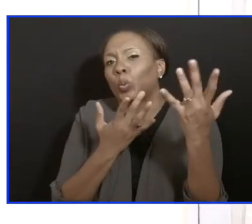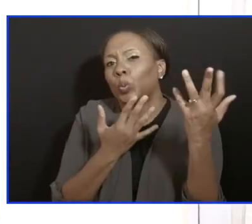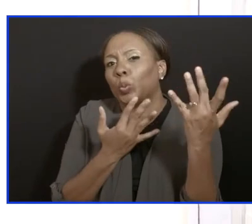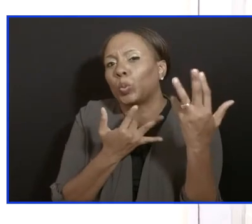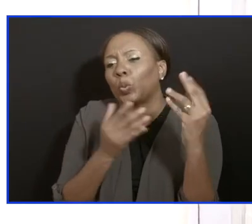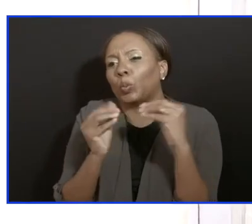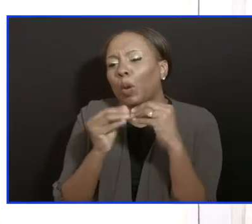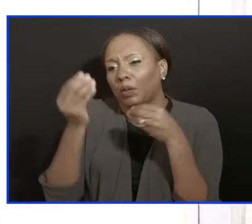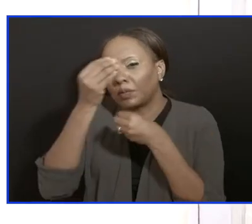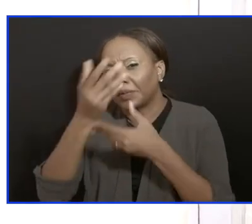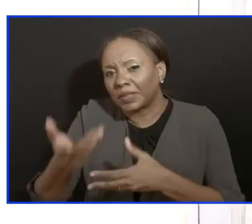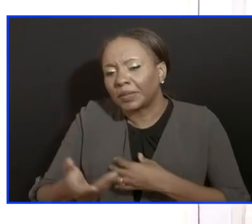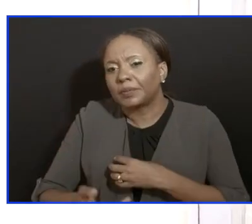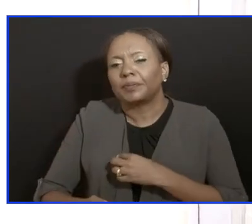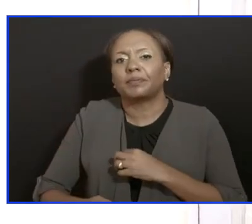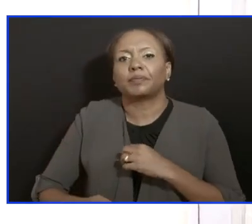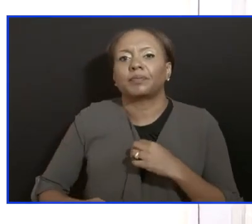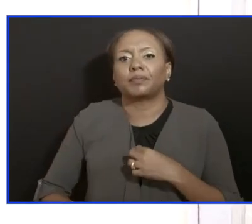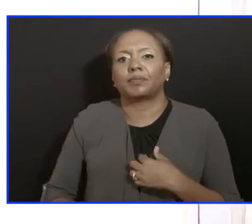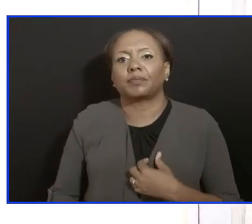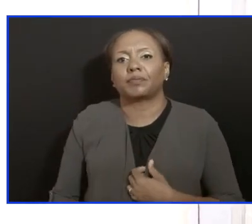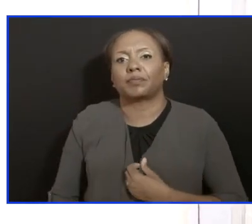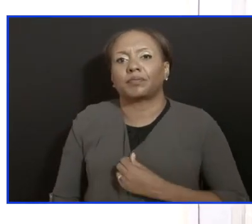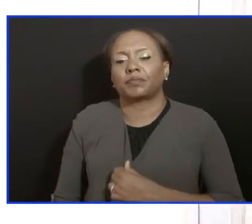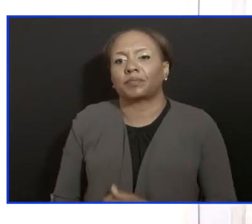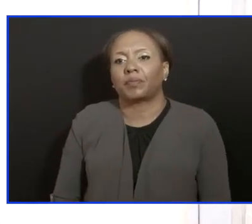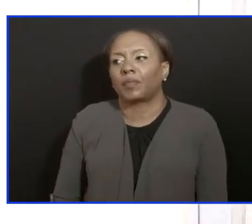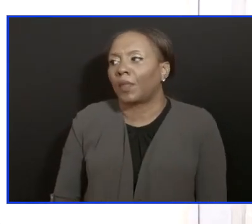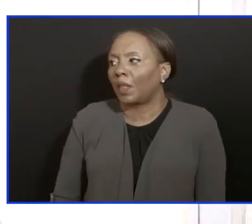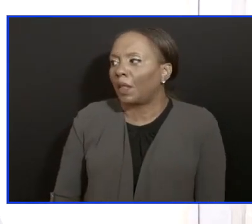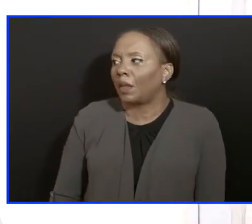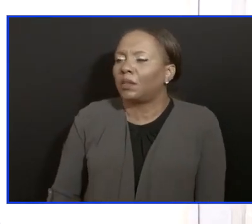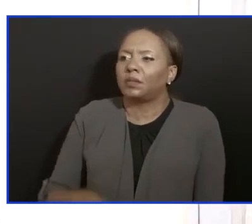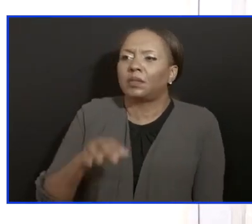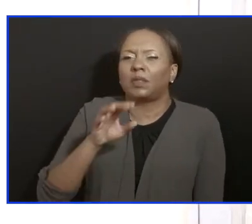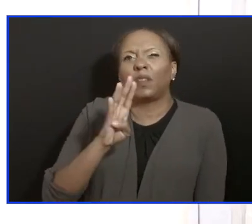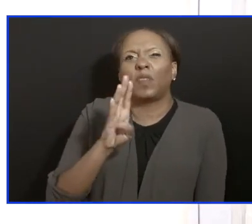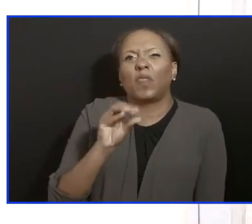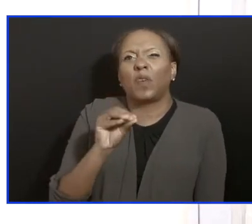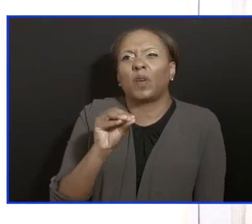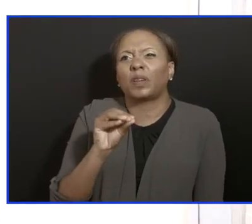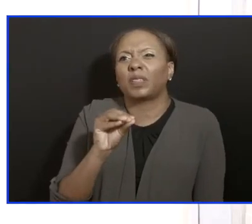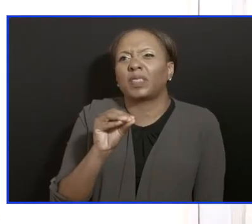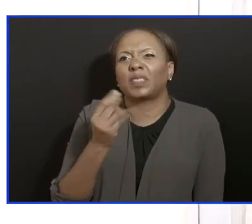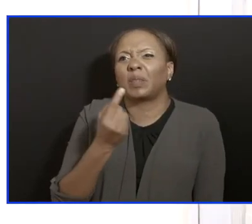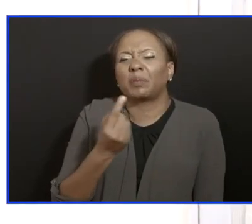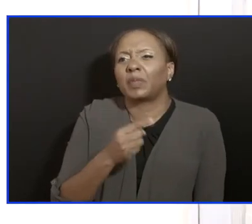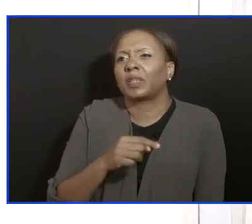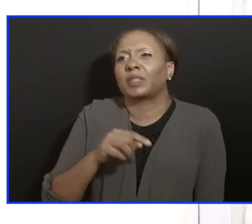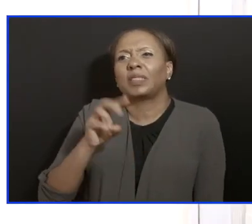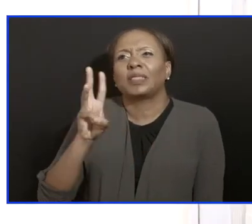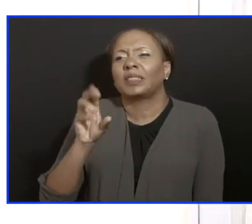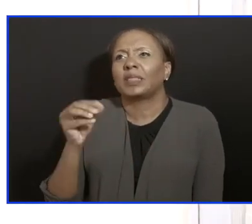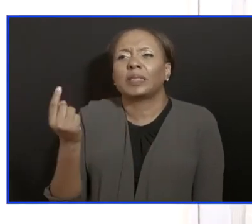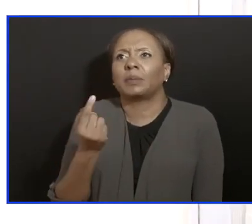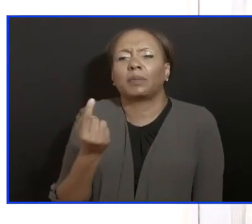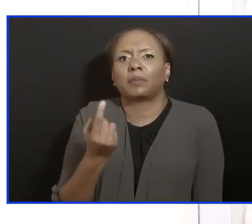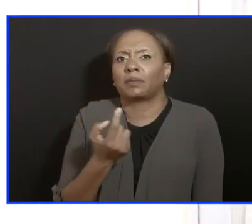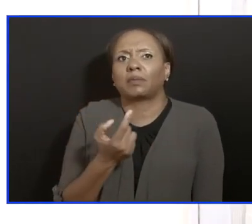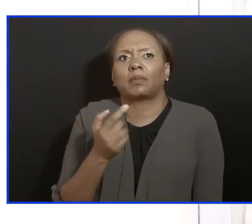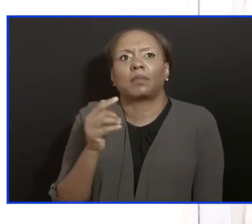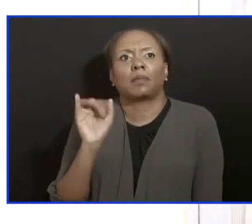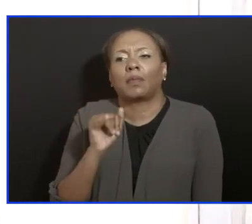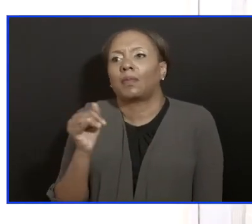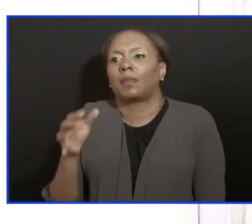but there's no doubt that the 40 something persons yesterday and 66 today constitute a large number